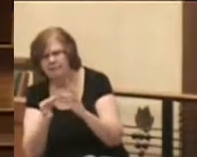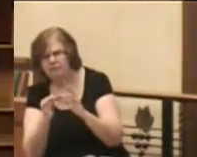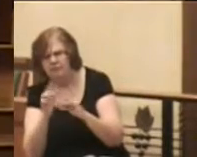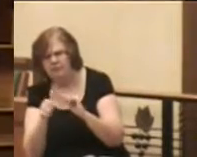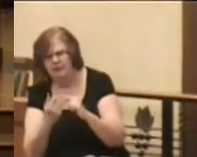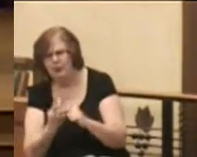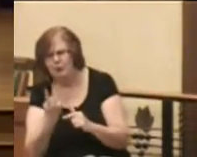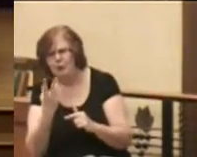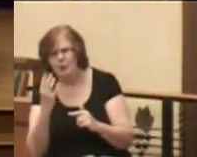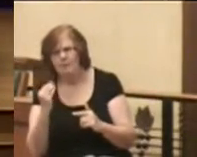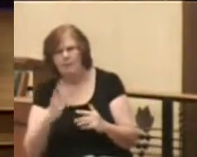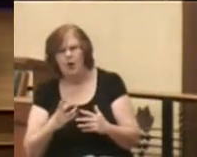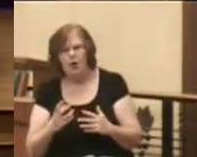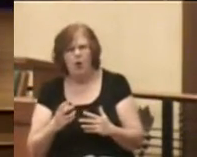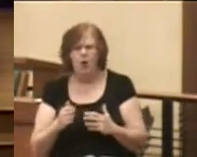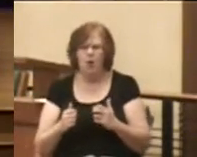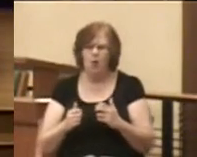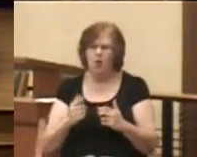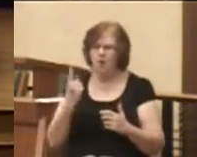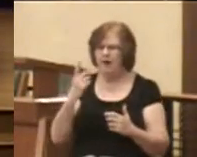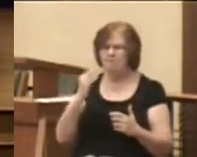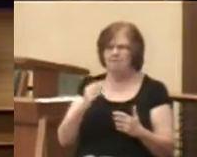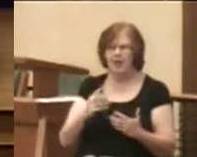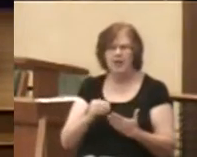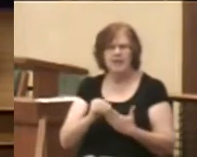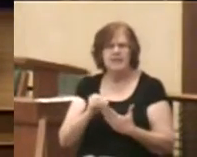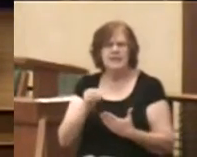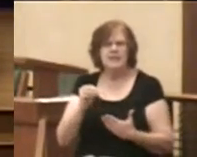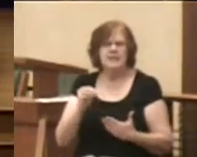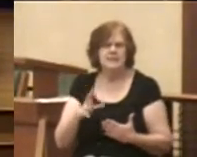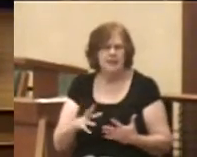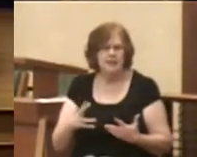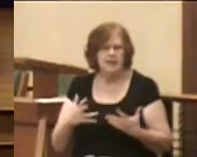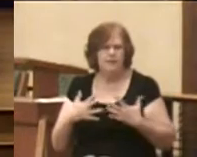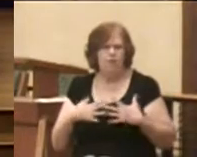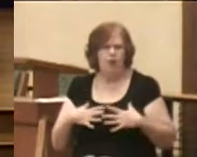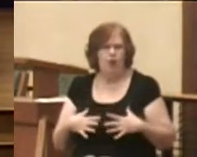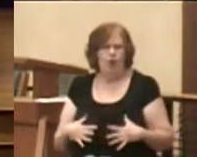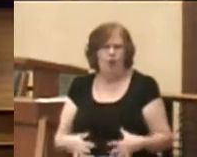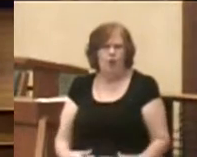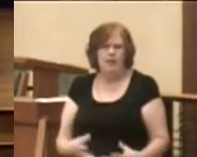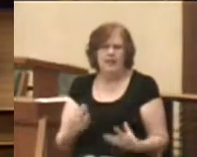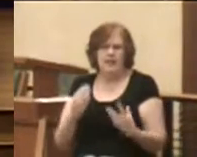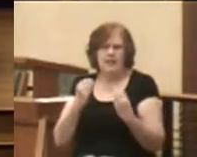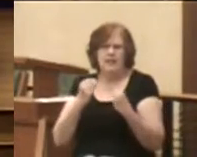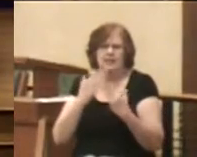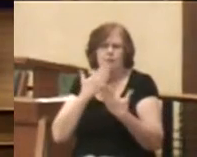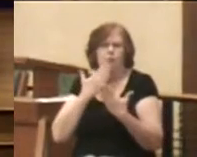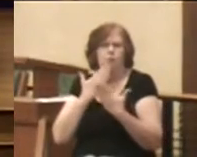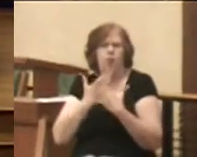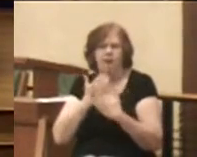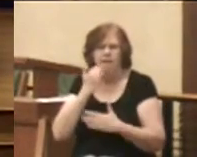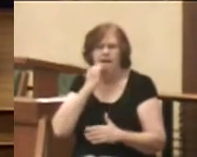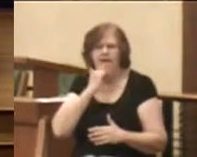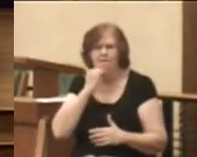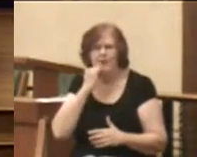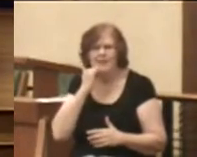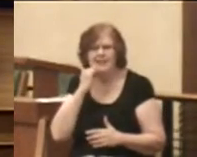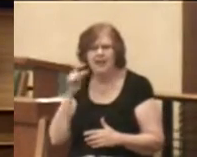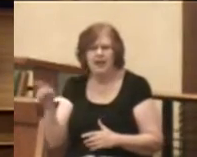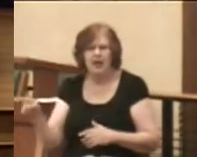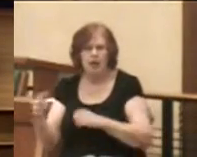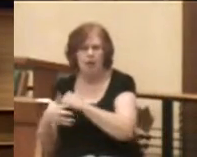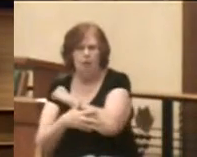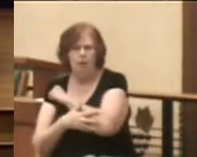in the most expensive clothing, including linen undergarments, and eats so well every day. Well, there's a